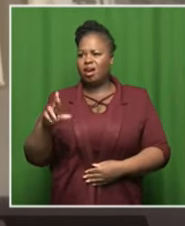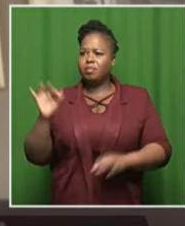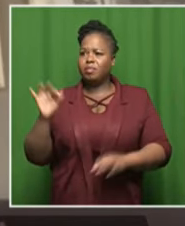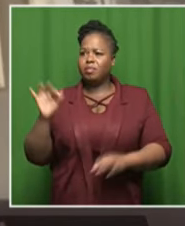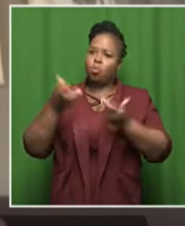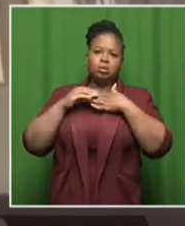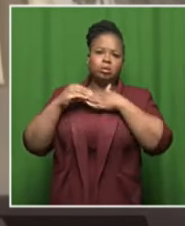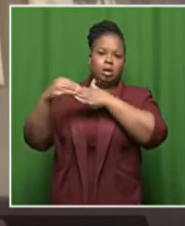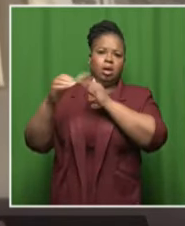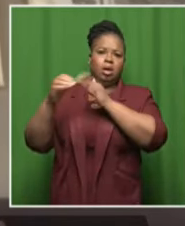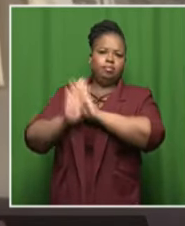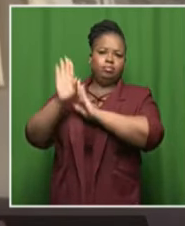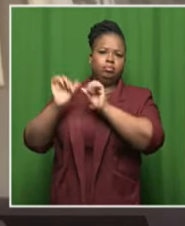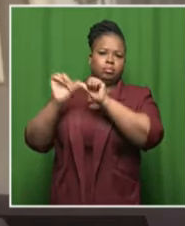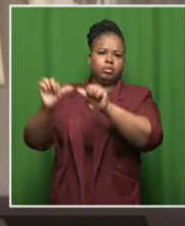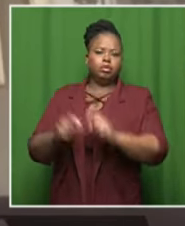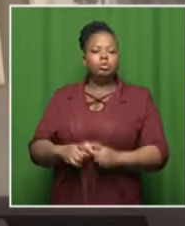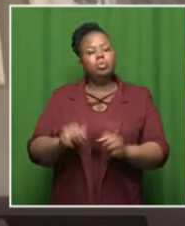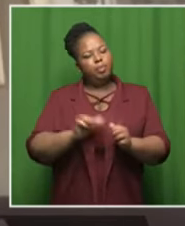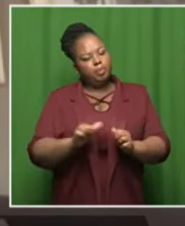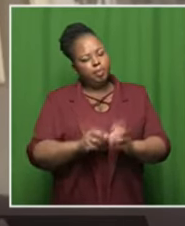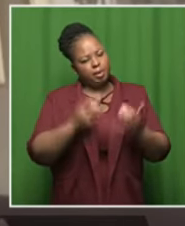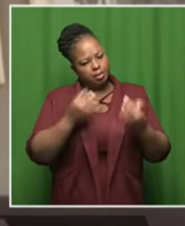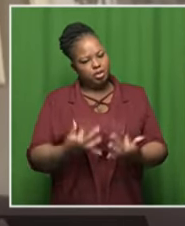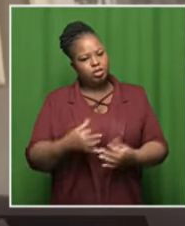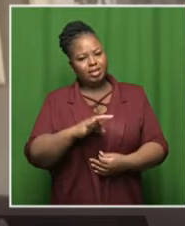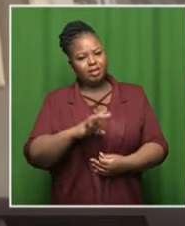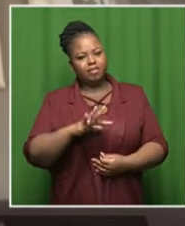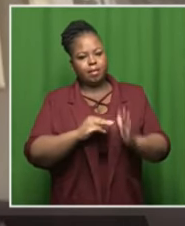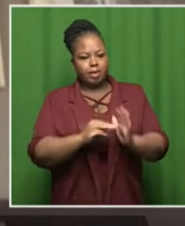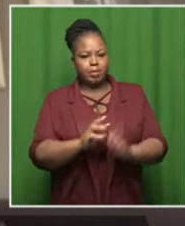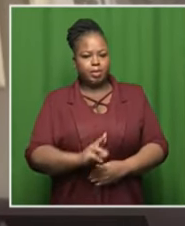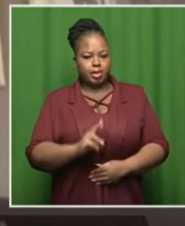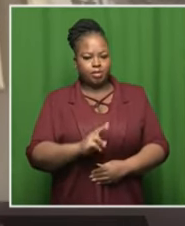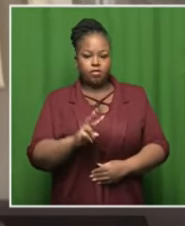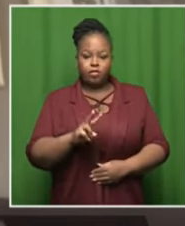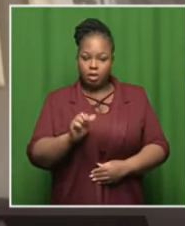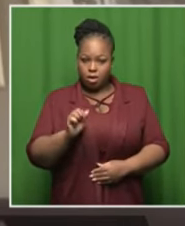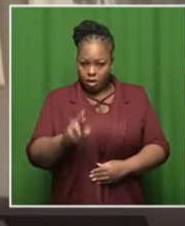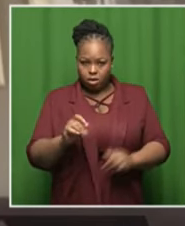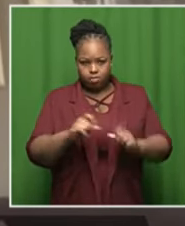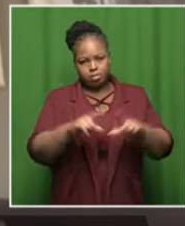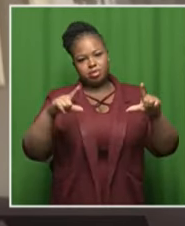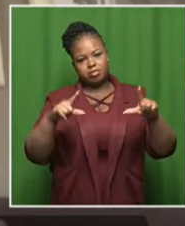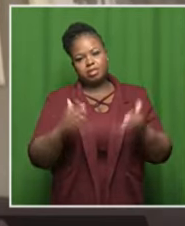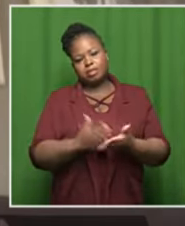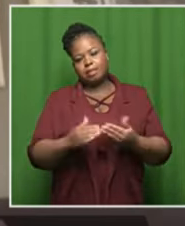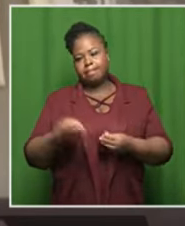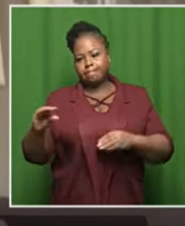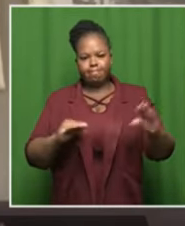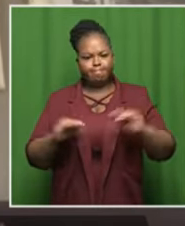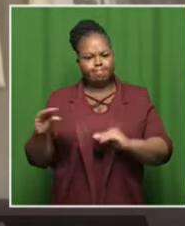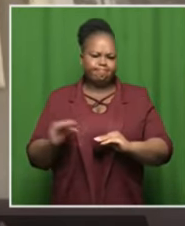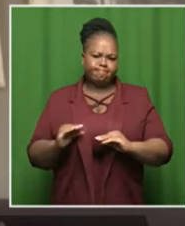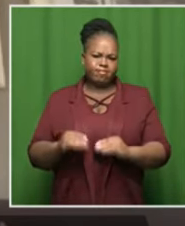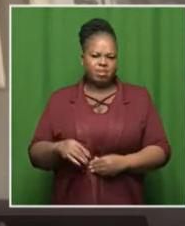so i'm saying that we budgeted half of that money 35 million rent for vr the rest will get from sponsorship so by